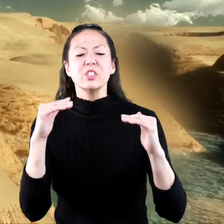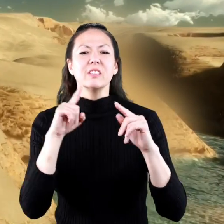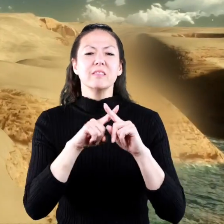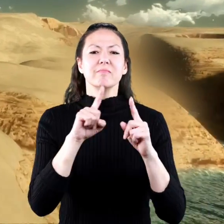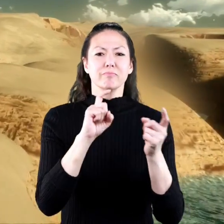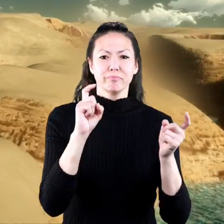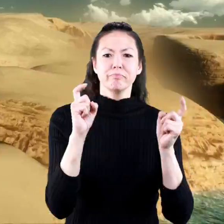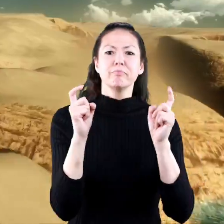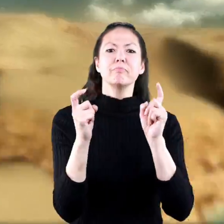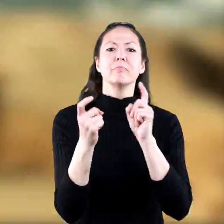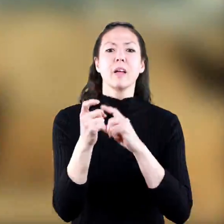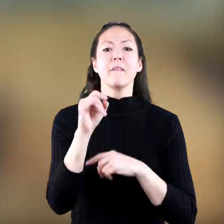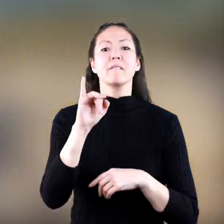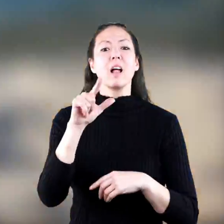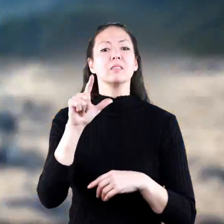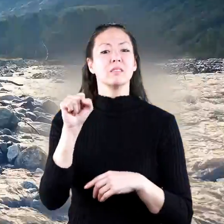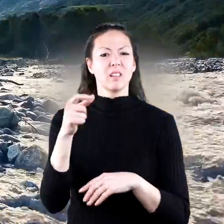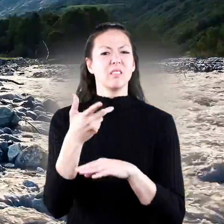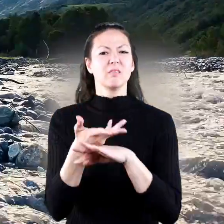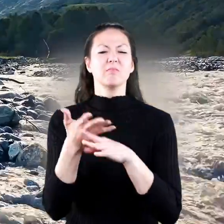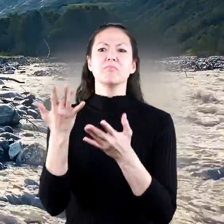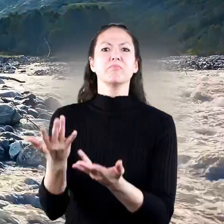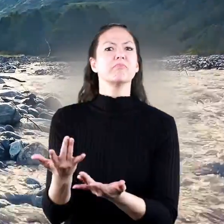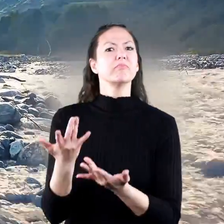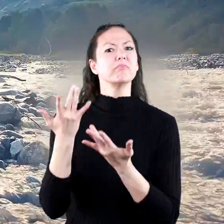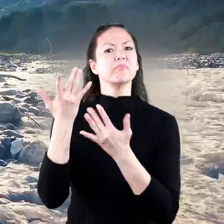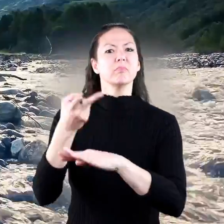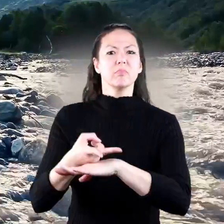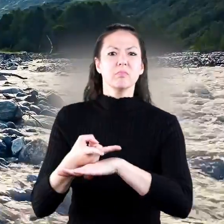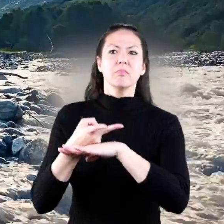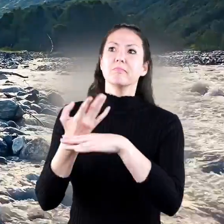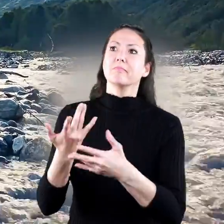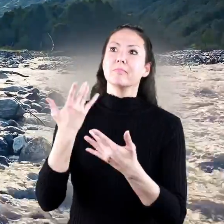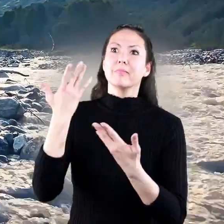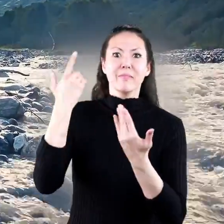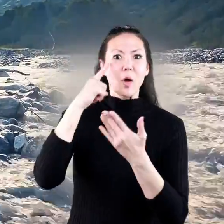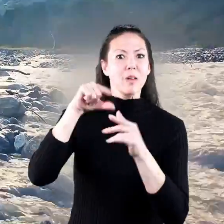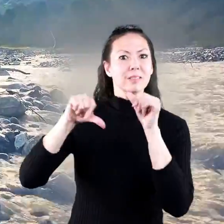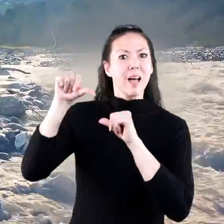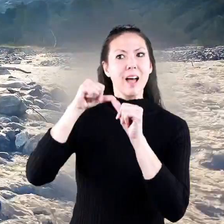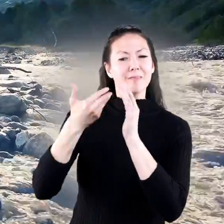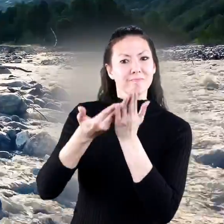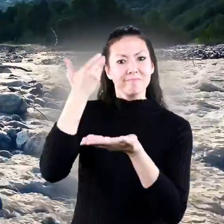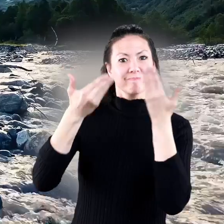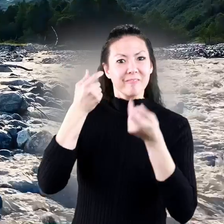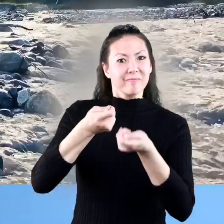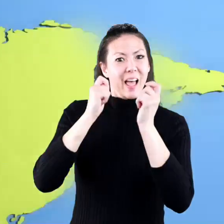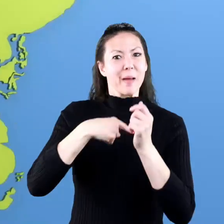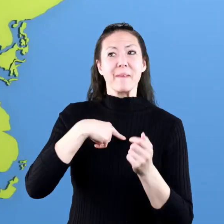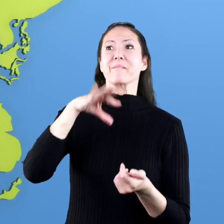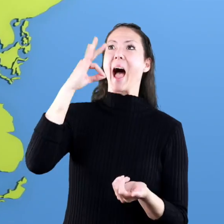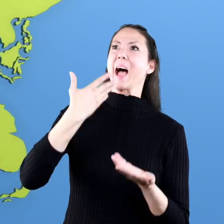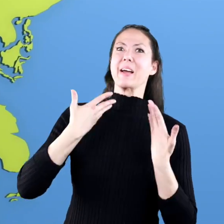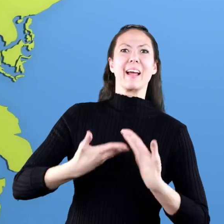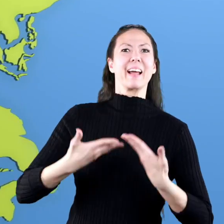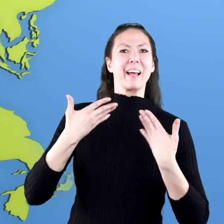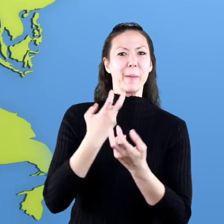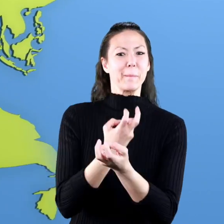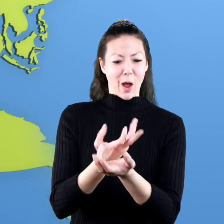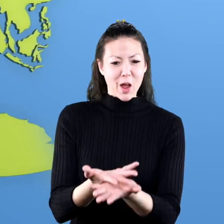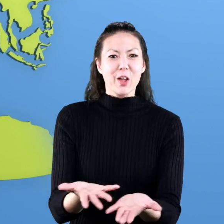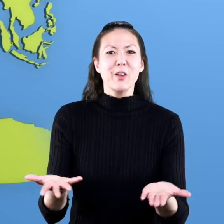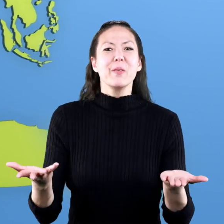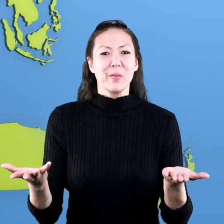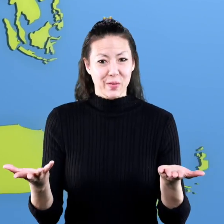seas became mountains and there the fossils waited and waited to be dug up by paleontologists fossils